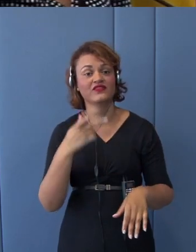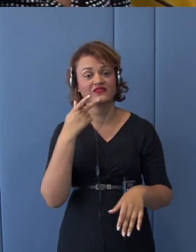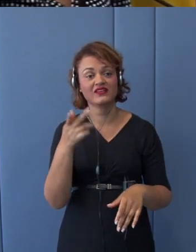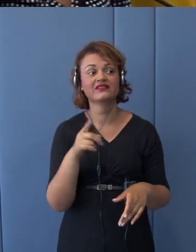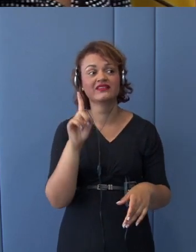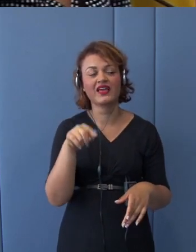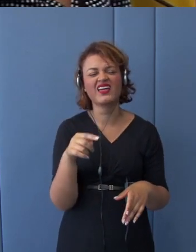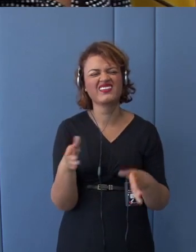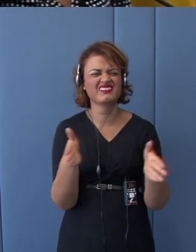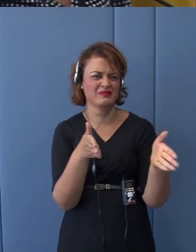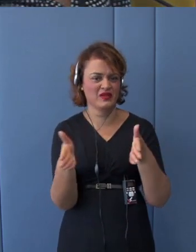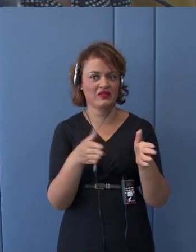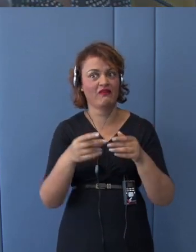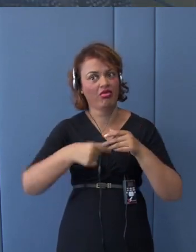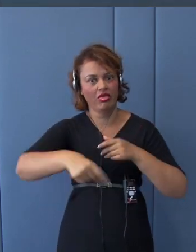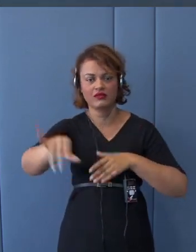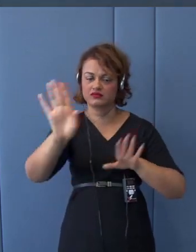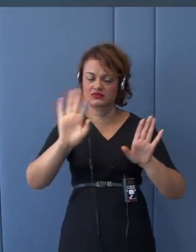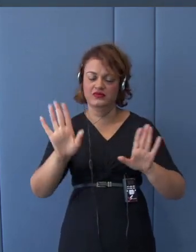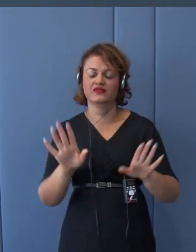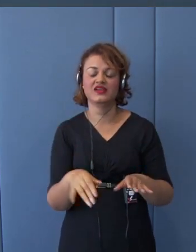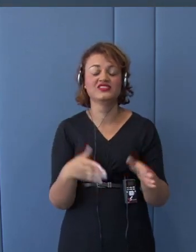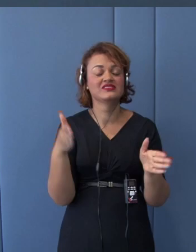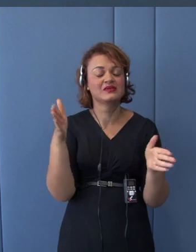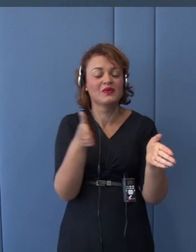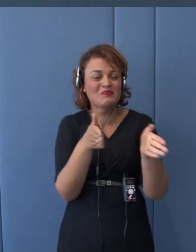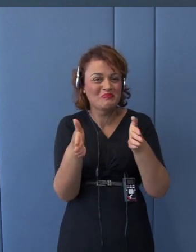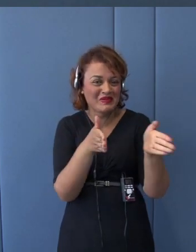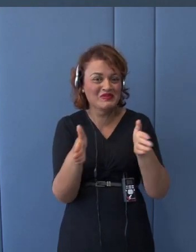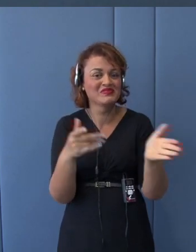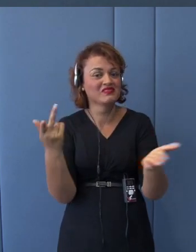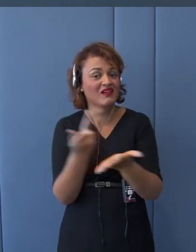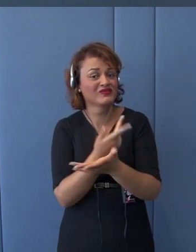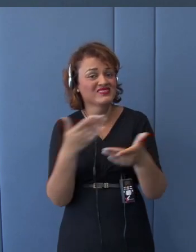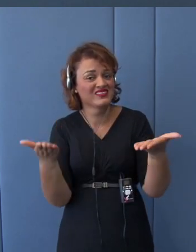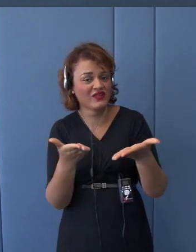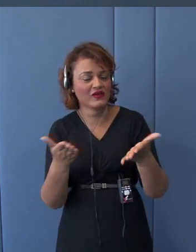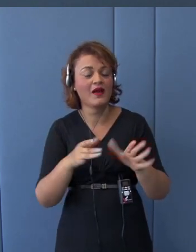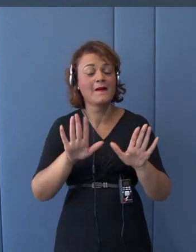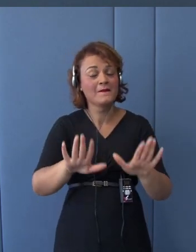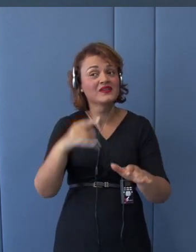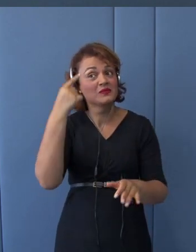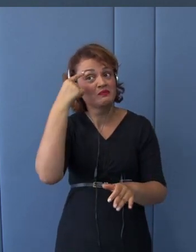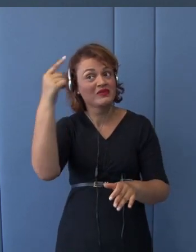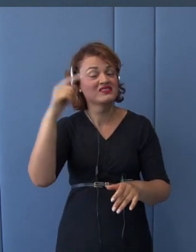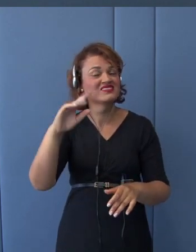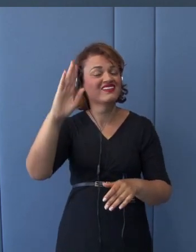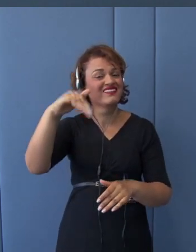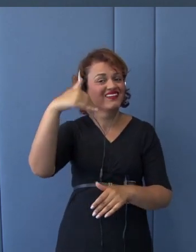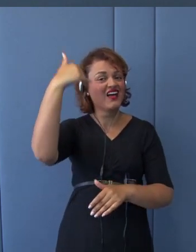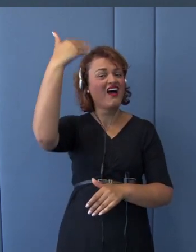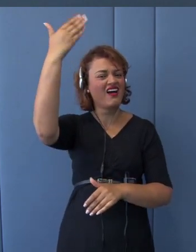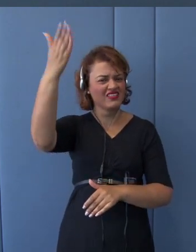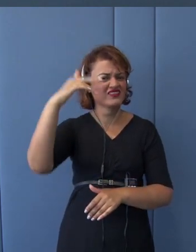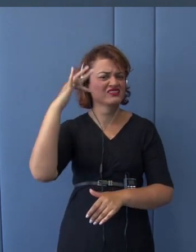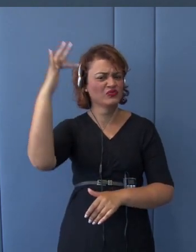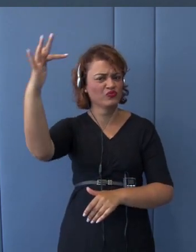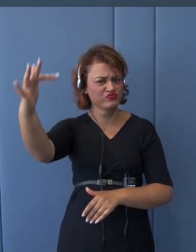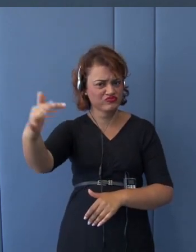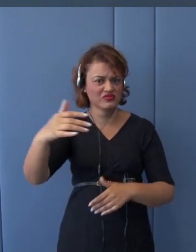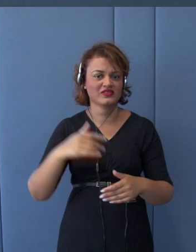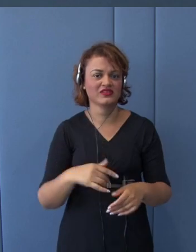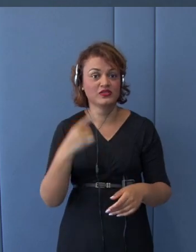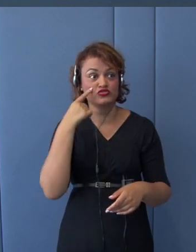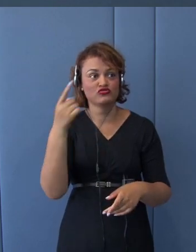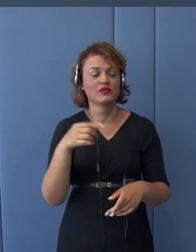to overcome those difficulties. But let's look at beyond crisis, beyond difficulties.